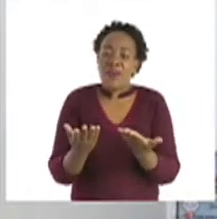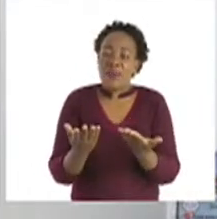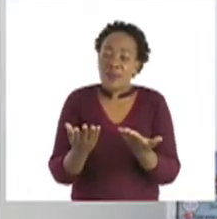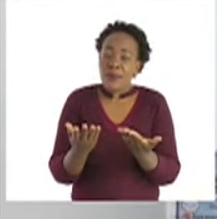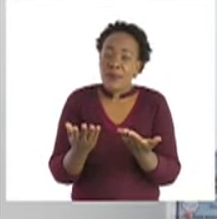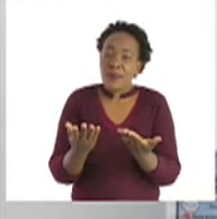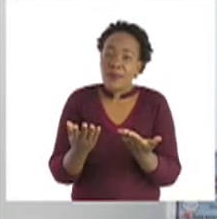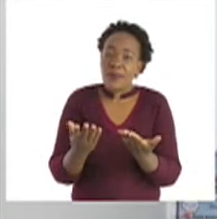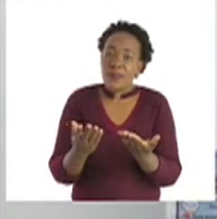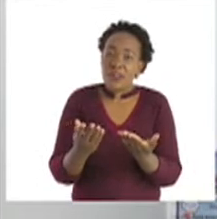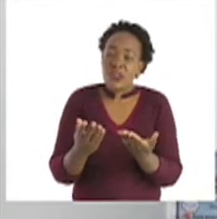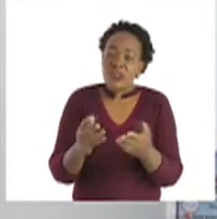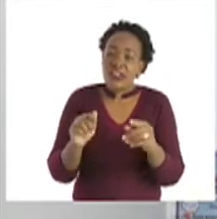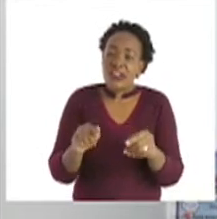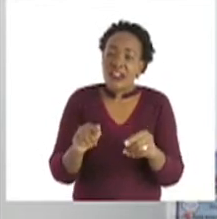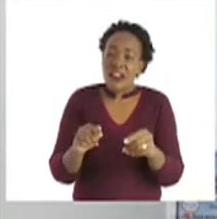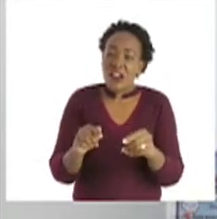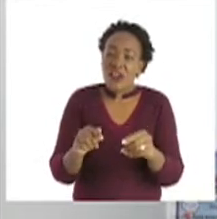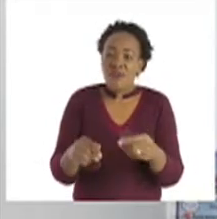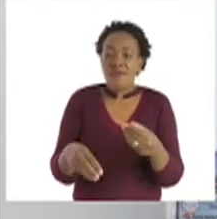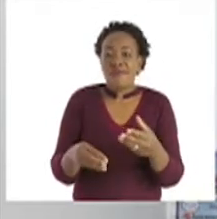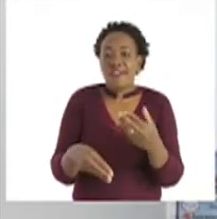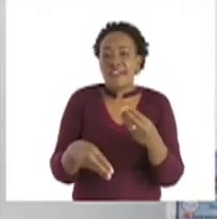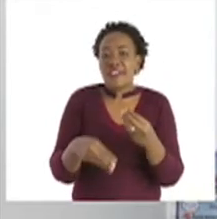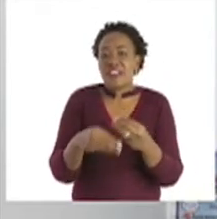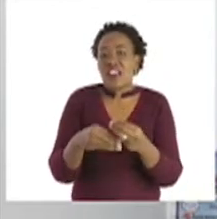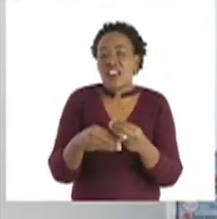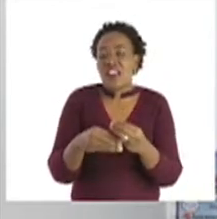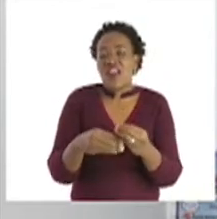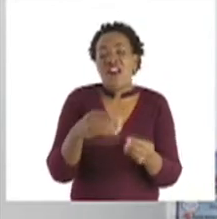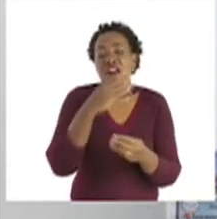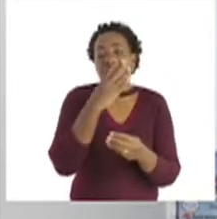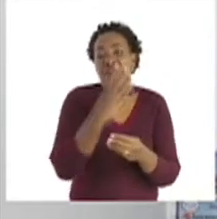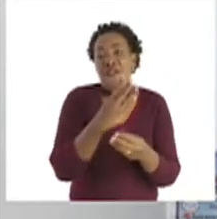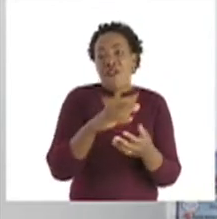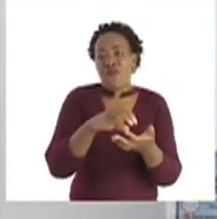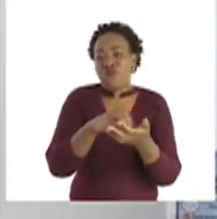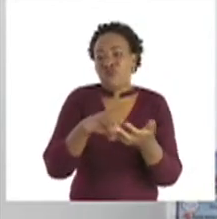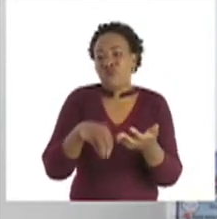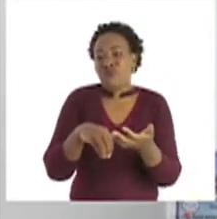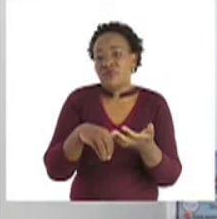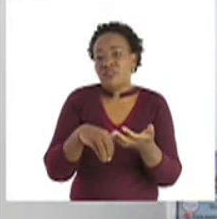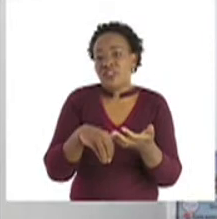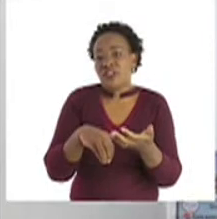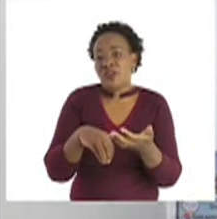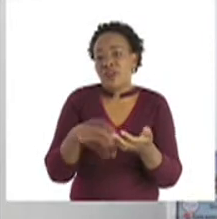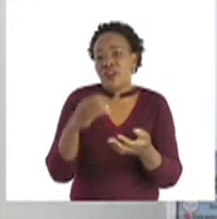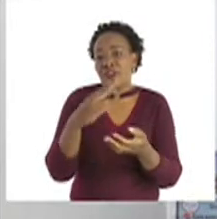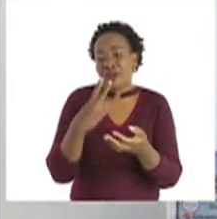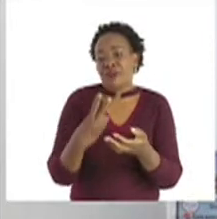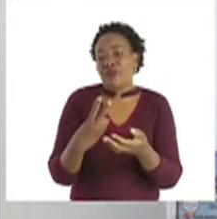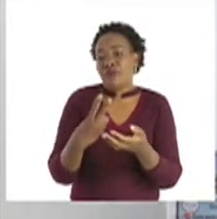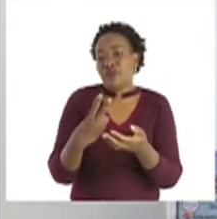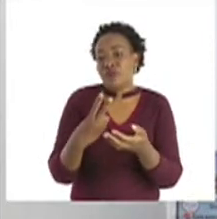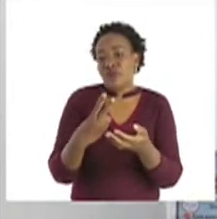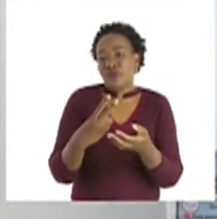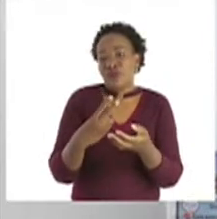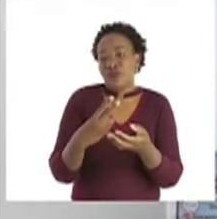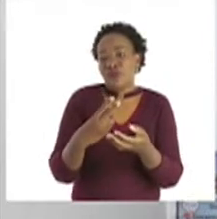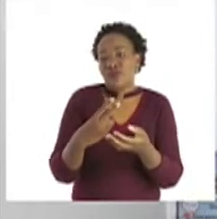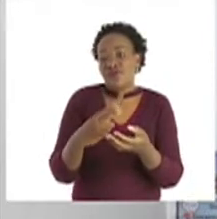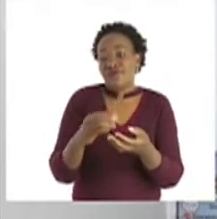So, we say 4 minus 2 to get